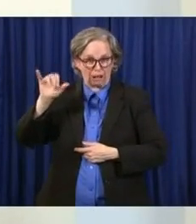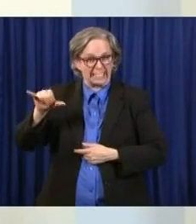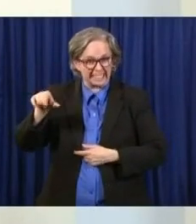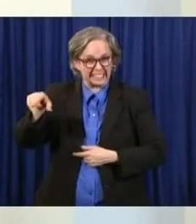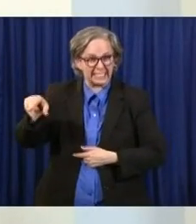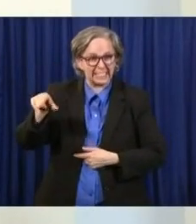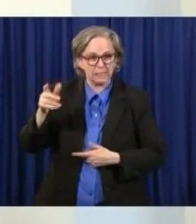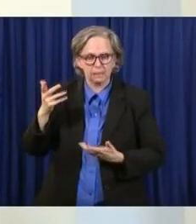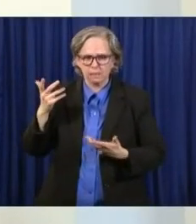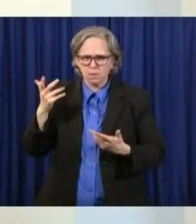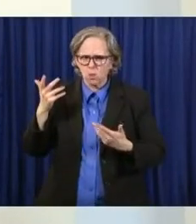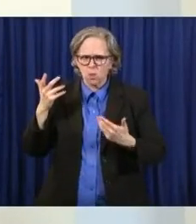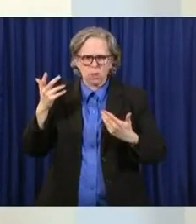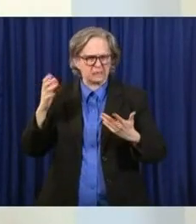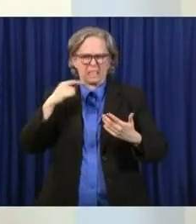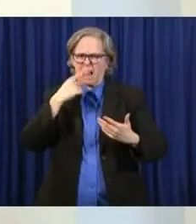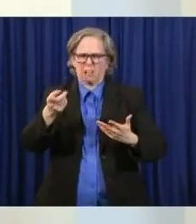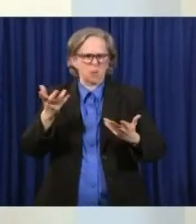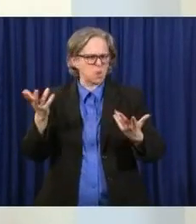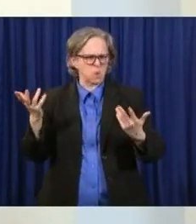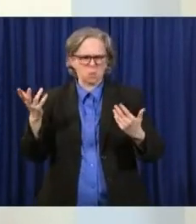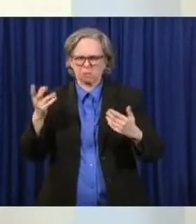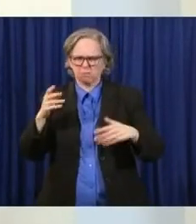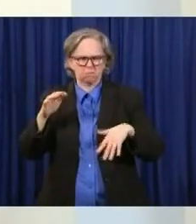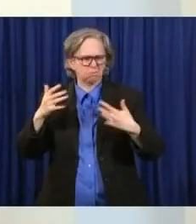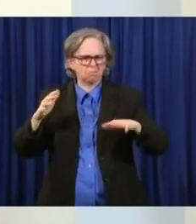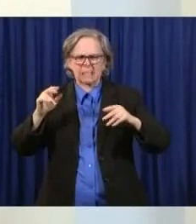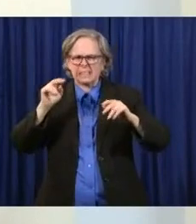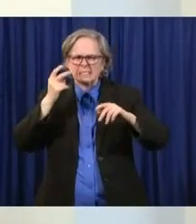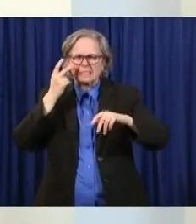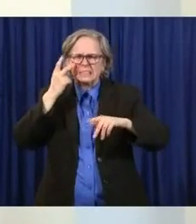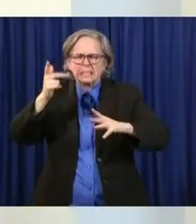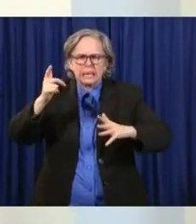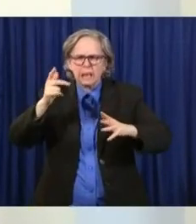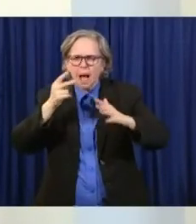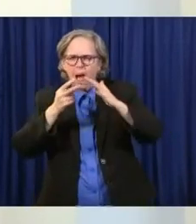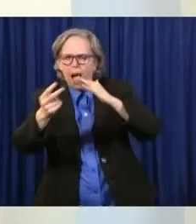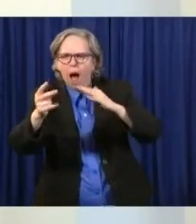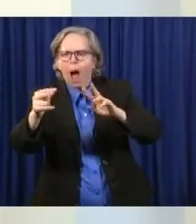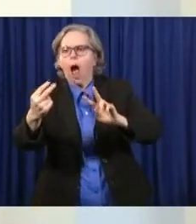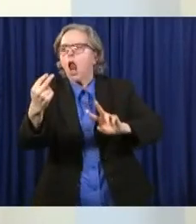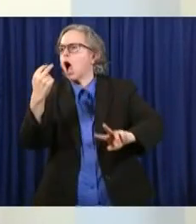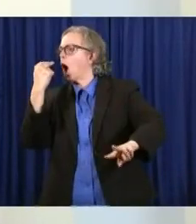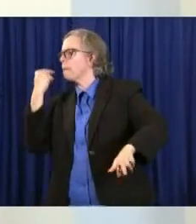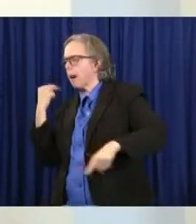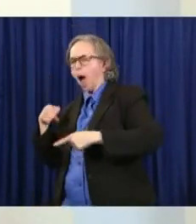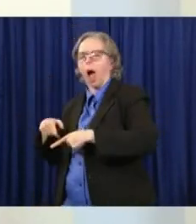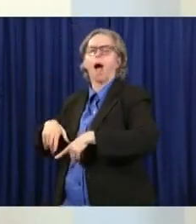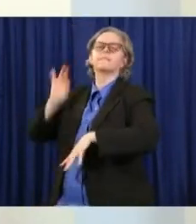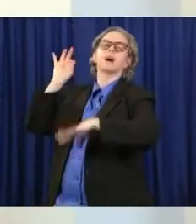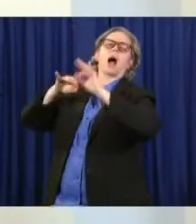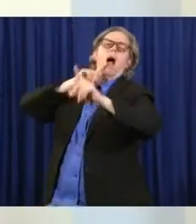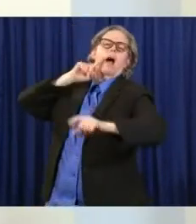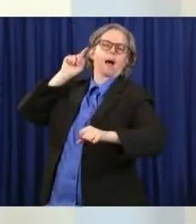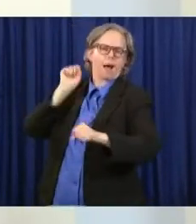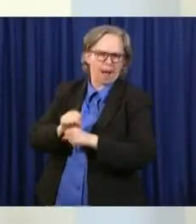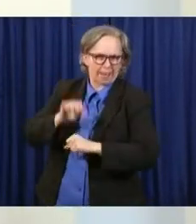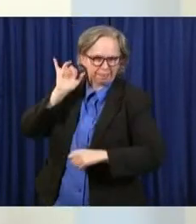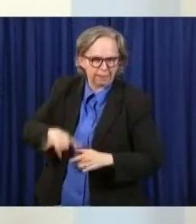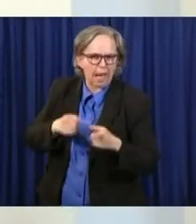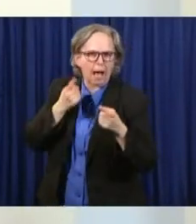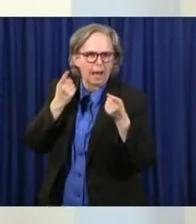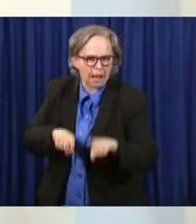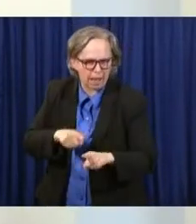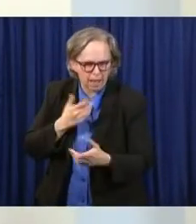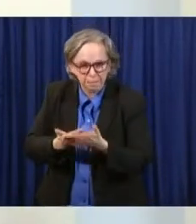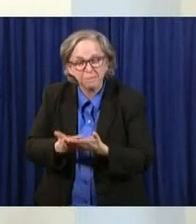and there will be more deaths. And a lot of it is very dependent on how well we can